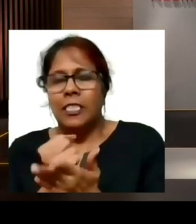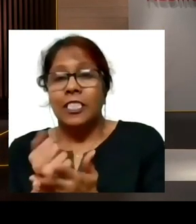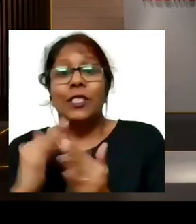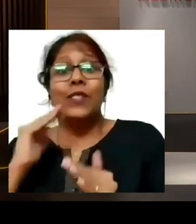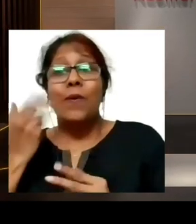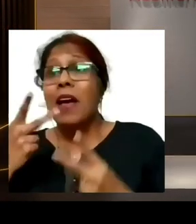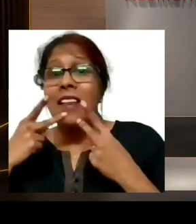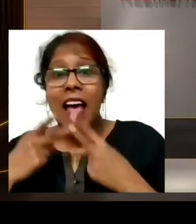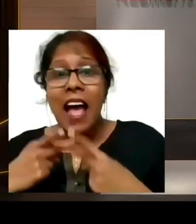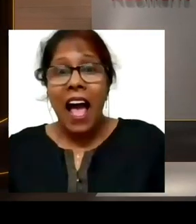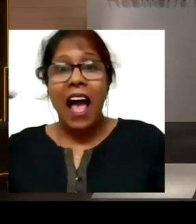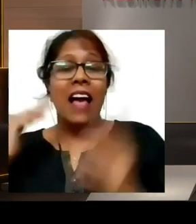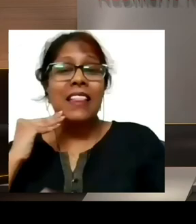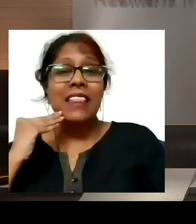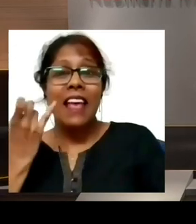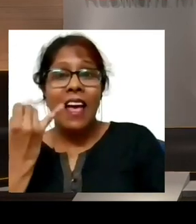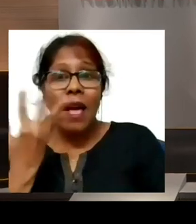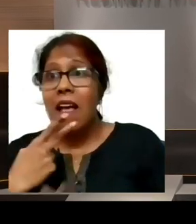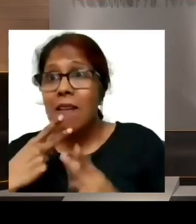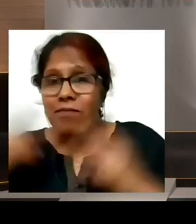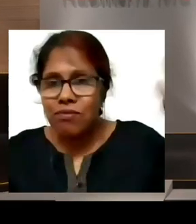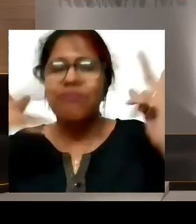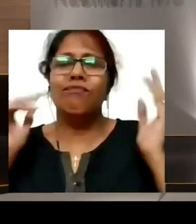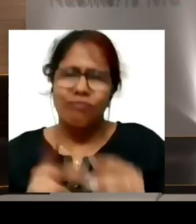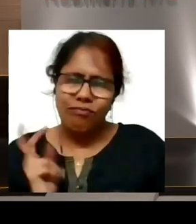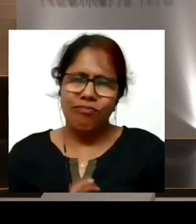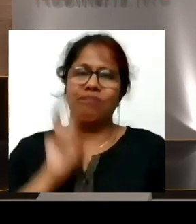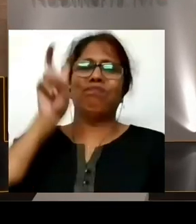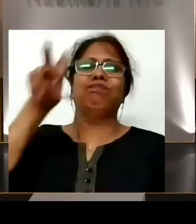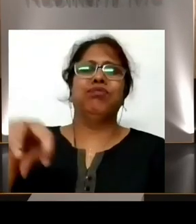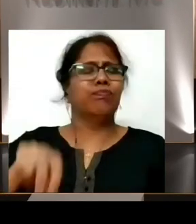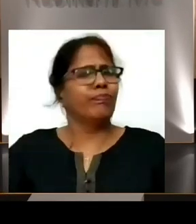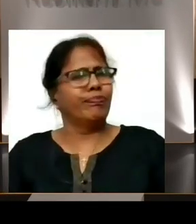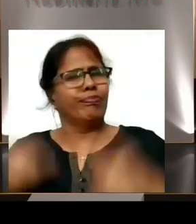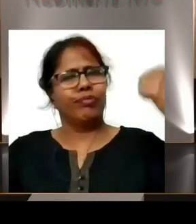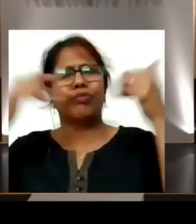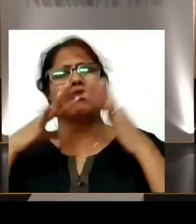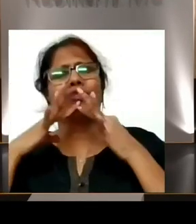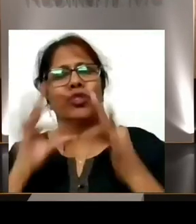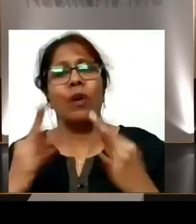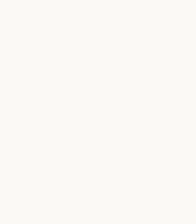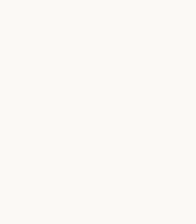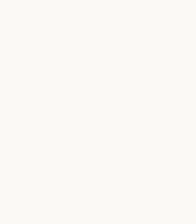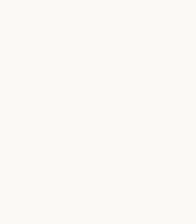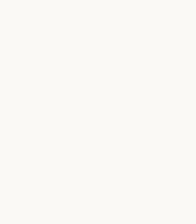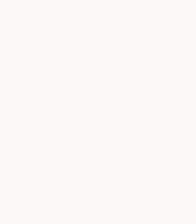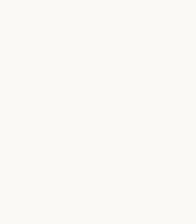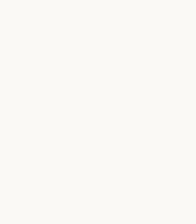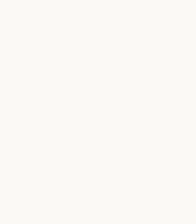into training because what I feel is I have just arrived. Thank you, everyone.